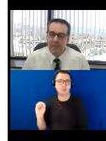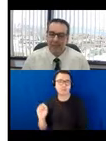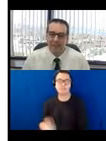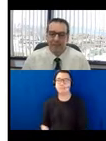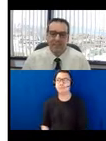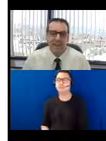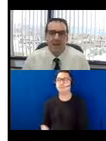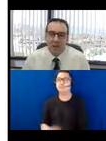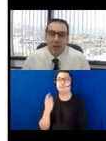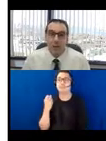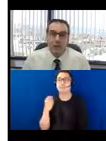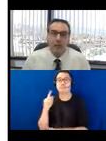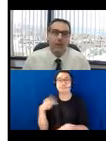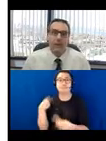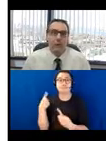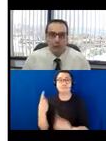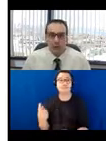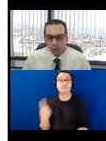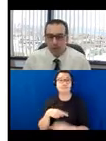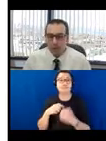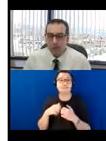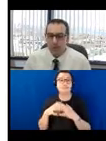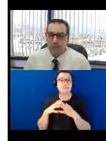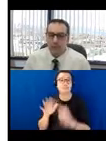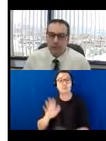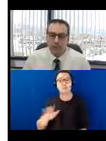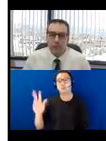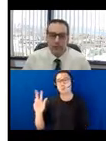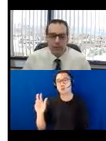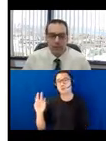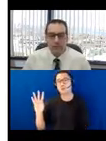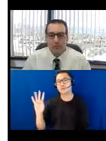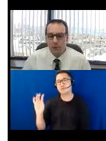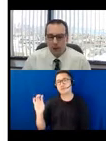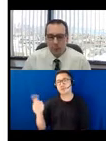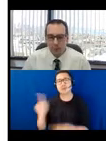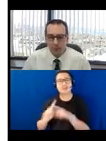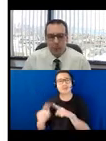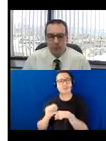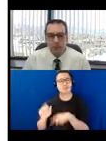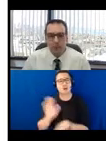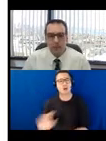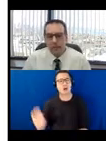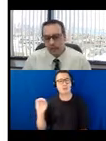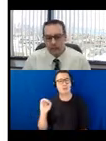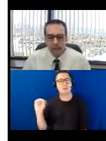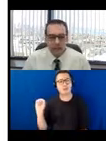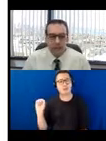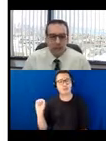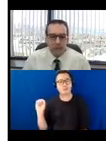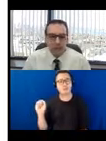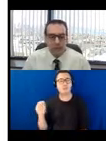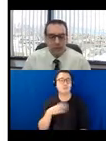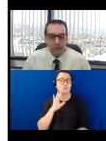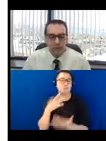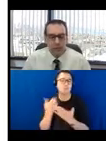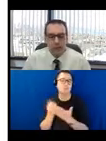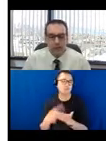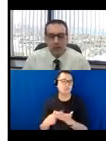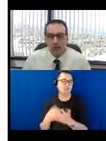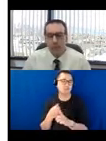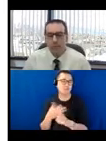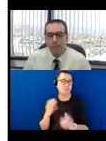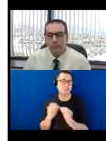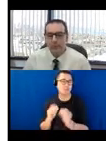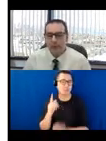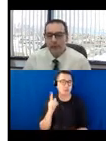and I've lost count but we've held over 300 if not 400 trainings throughout the commonwealth and I'll talk a little bit more of that a little bit